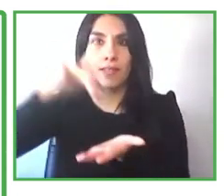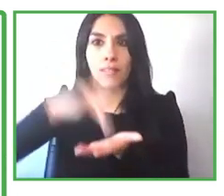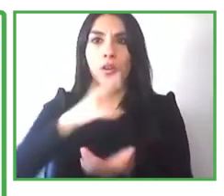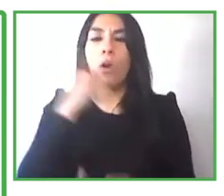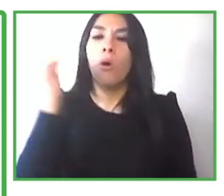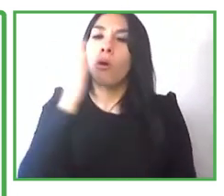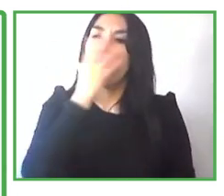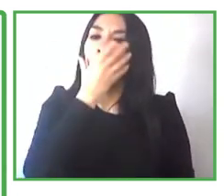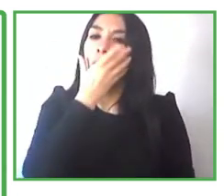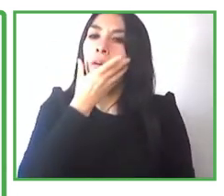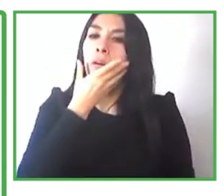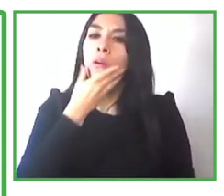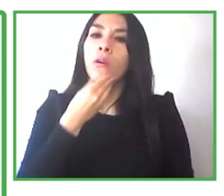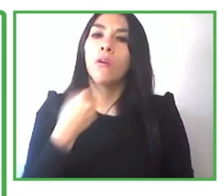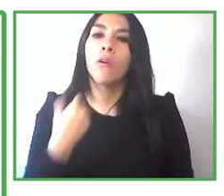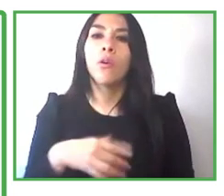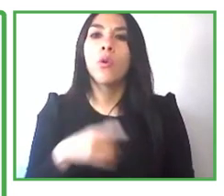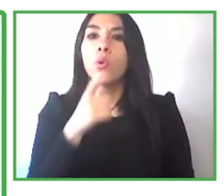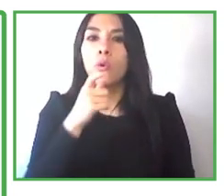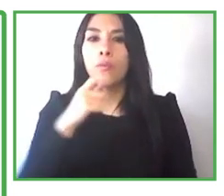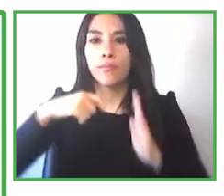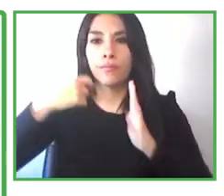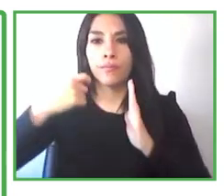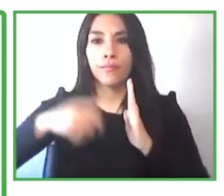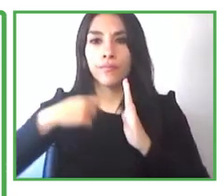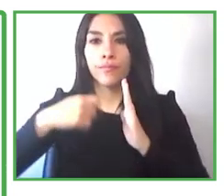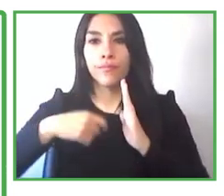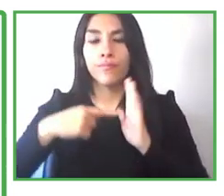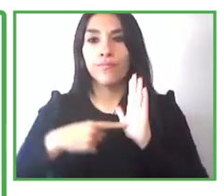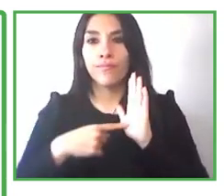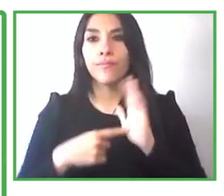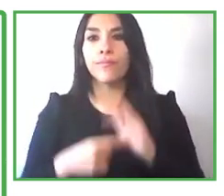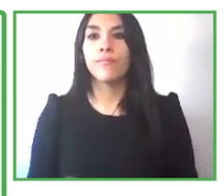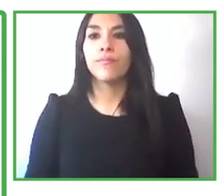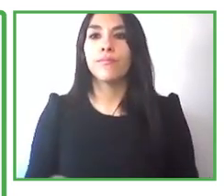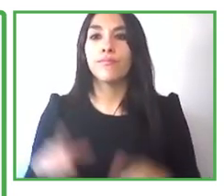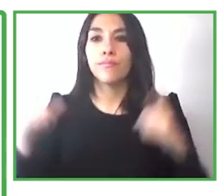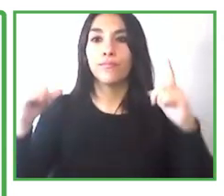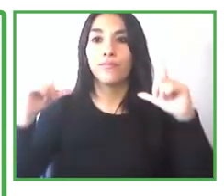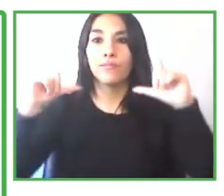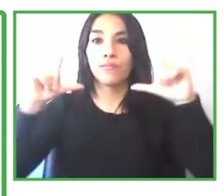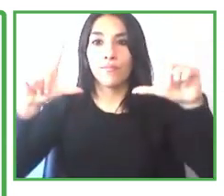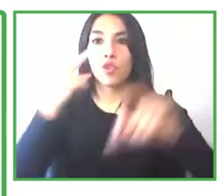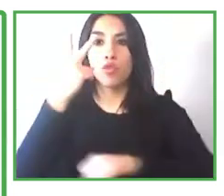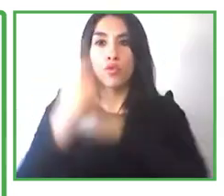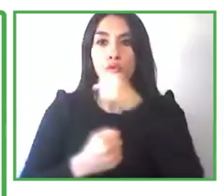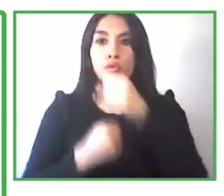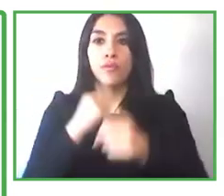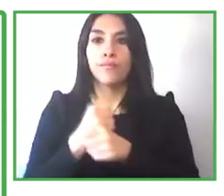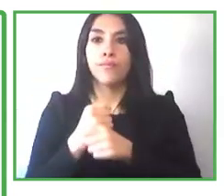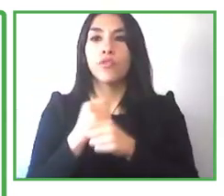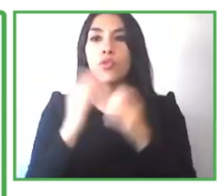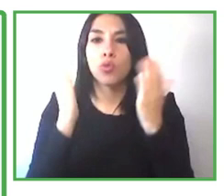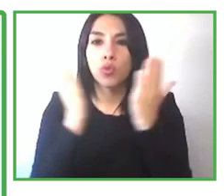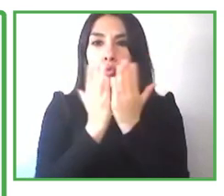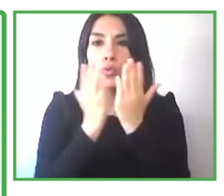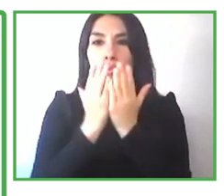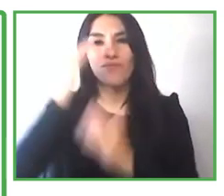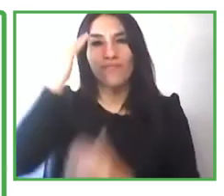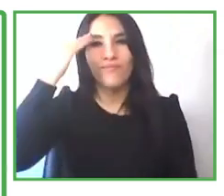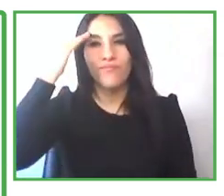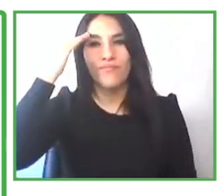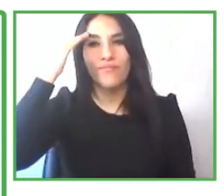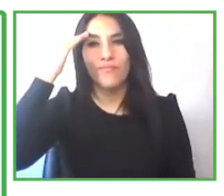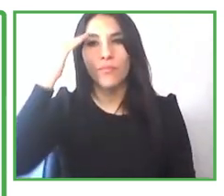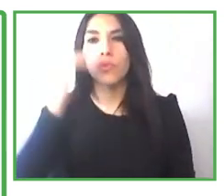intellectual disabilities the course is a full-time course and it covers a wide range of subjects and the idea